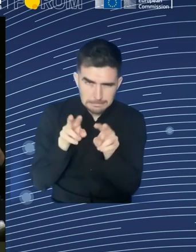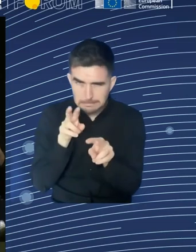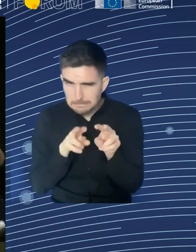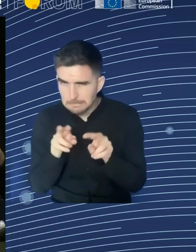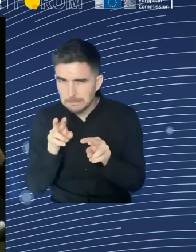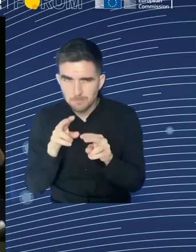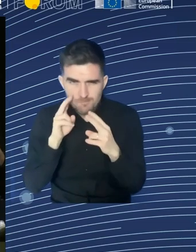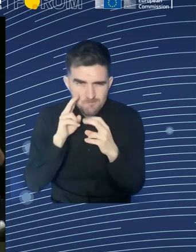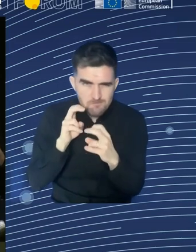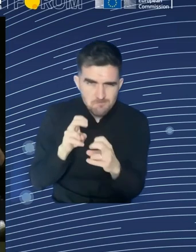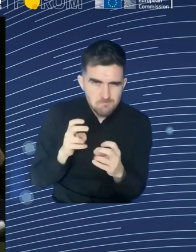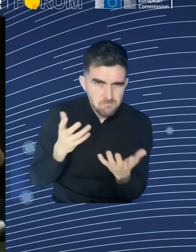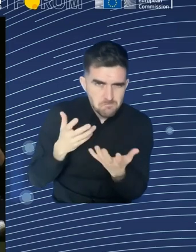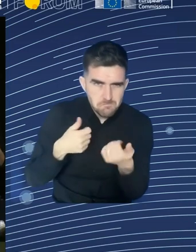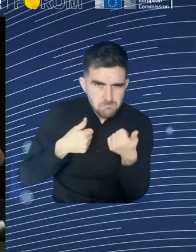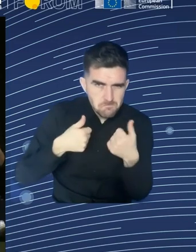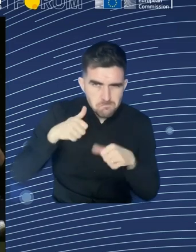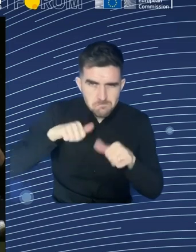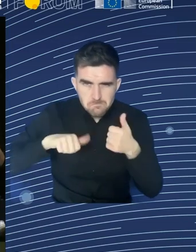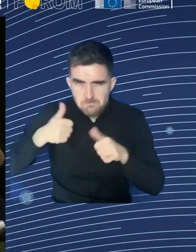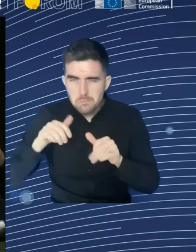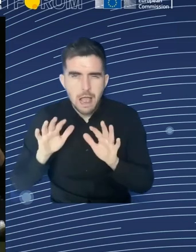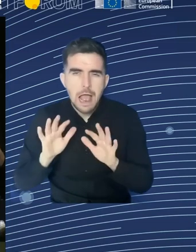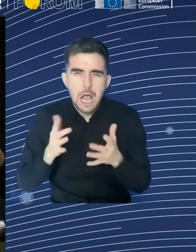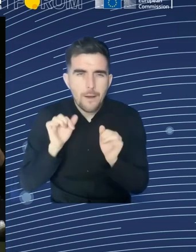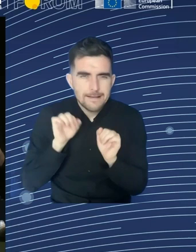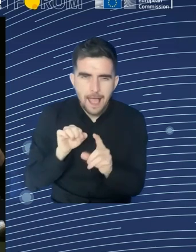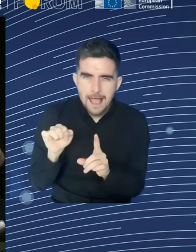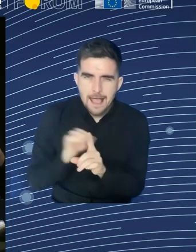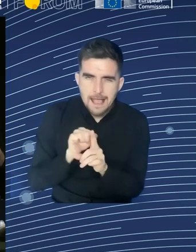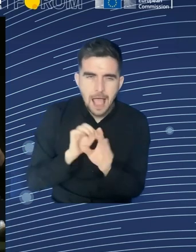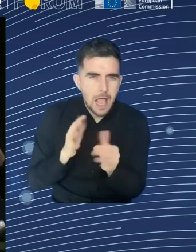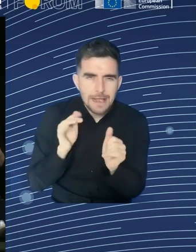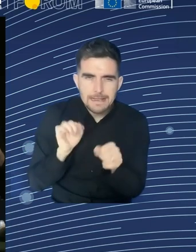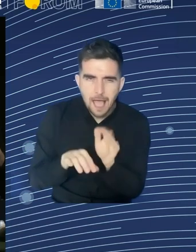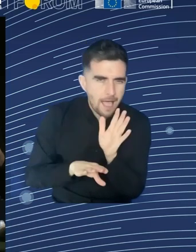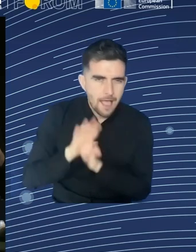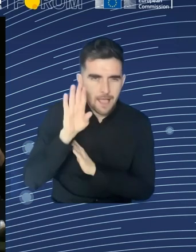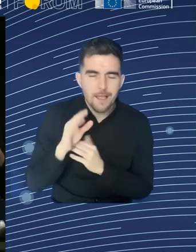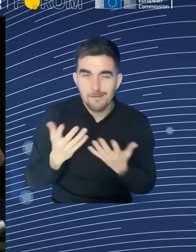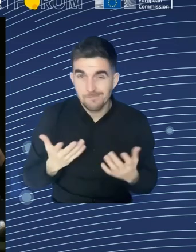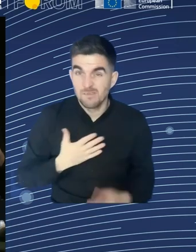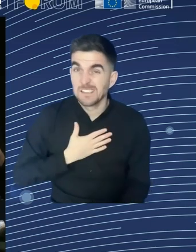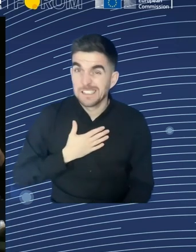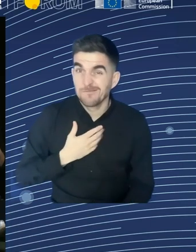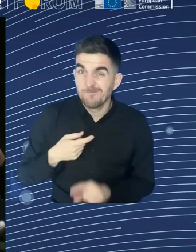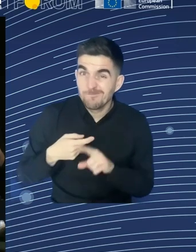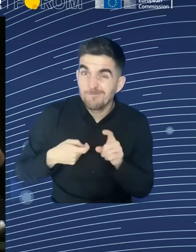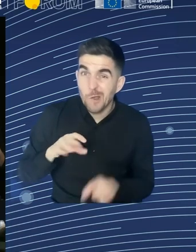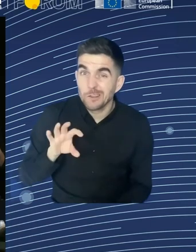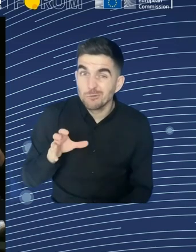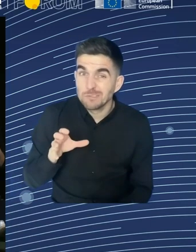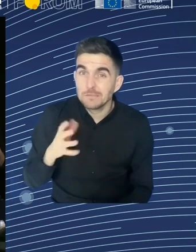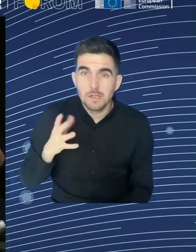instrumental, I have to say that we have to invest more in producing synergy